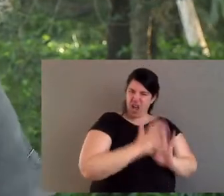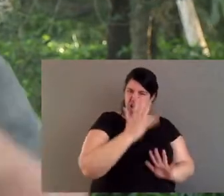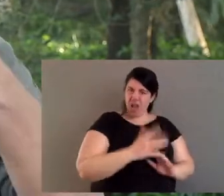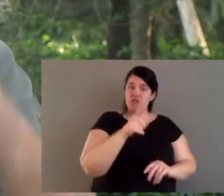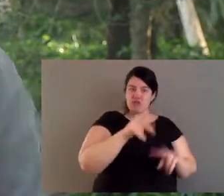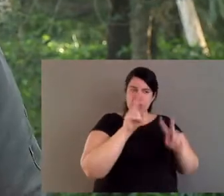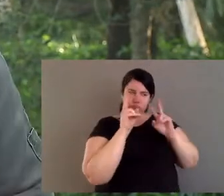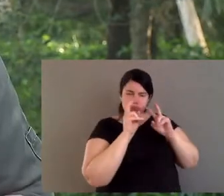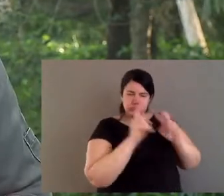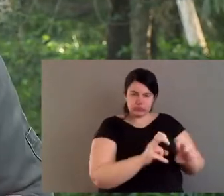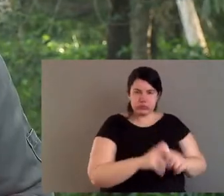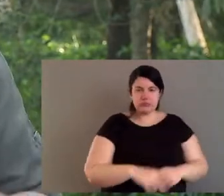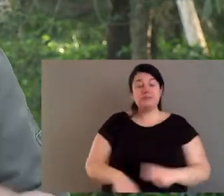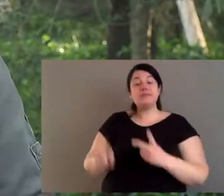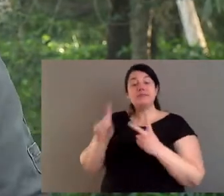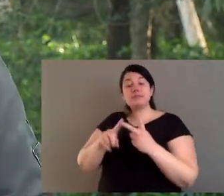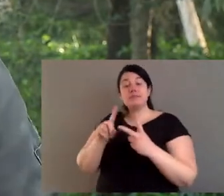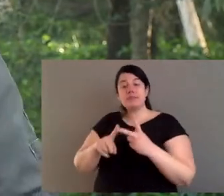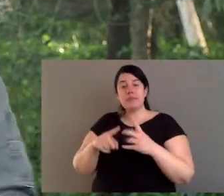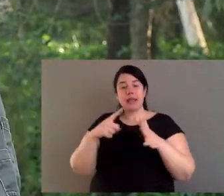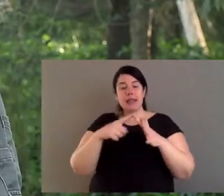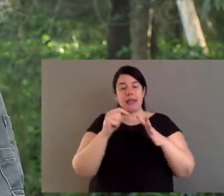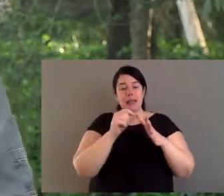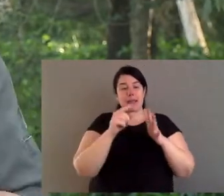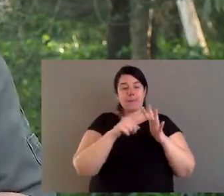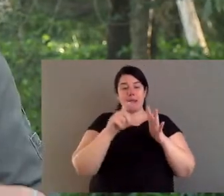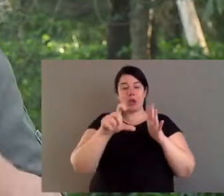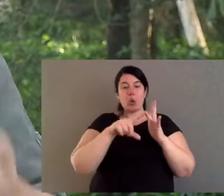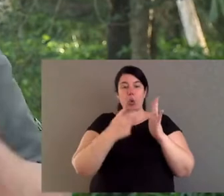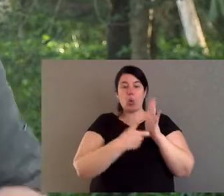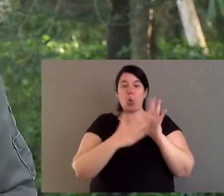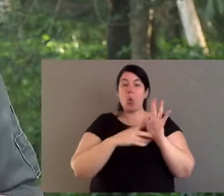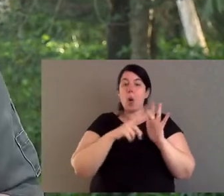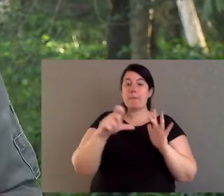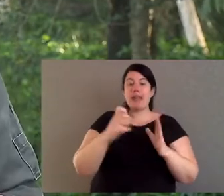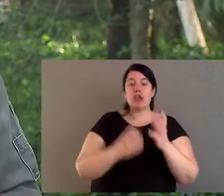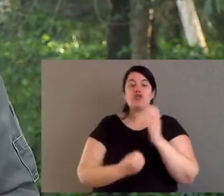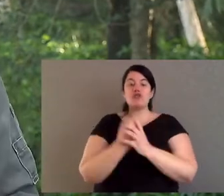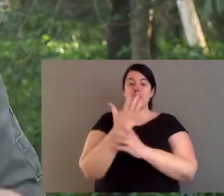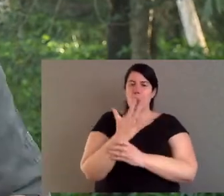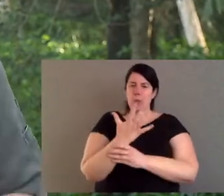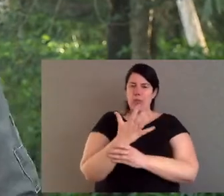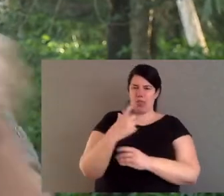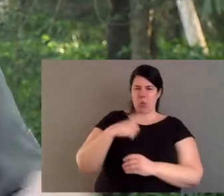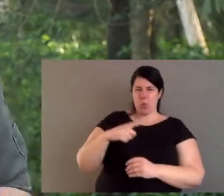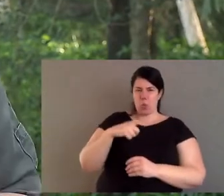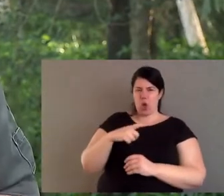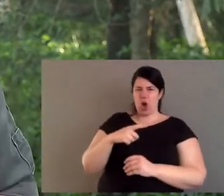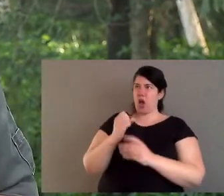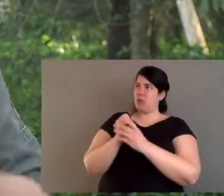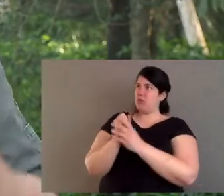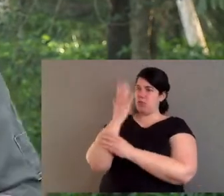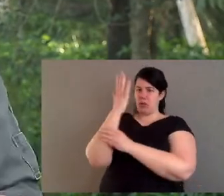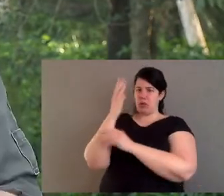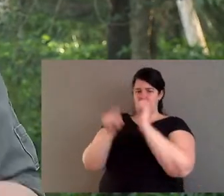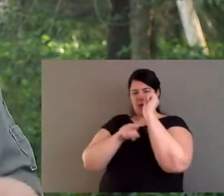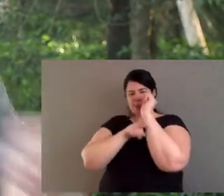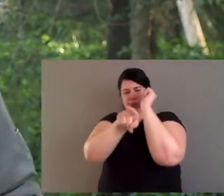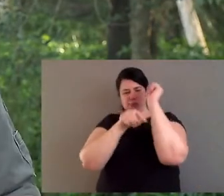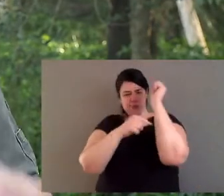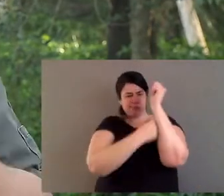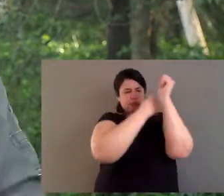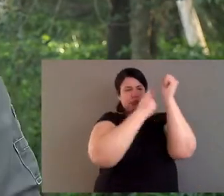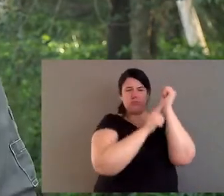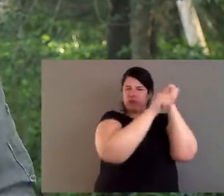need fire? Now, the next thing I'd like you to show me is epicormic growth. I mentioned it. What is it? Why does a